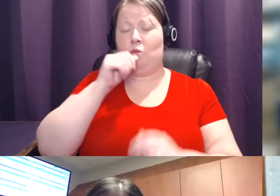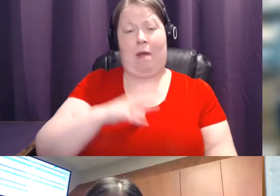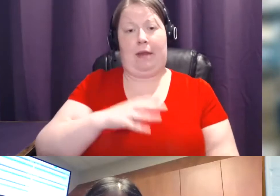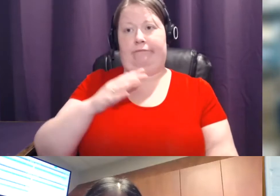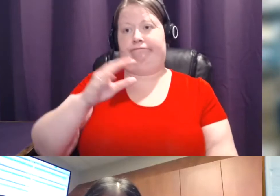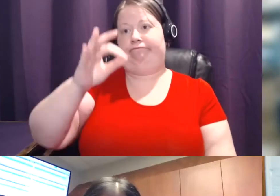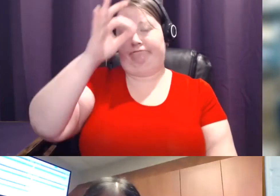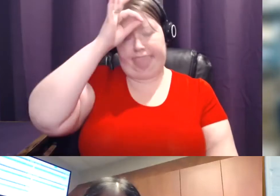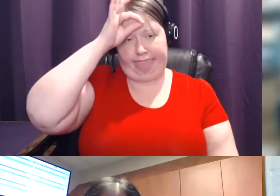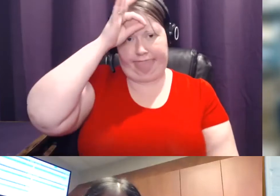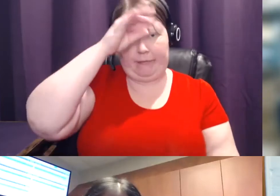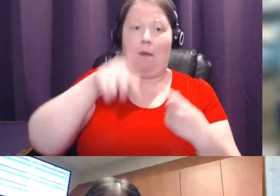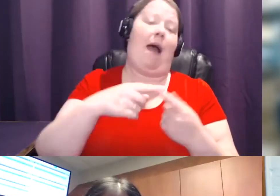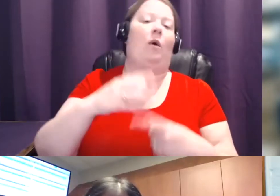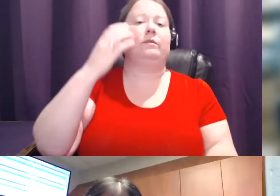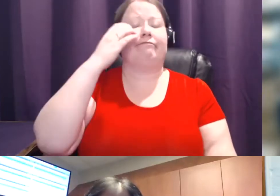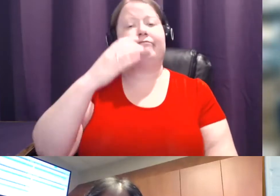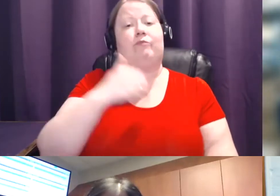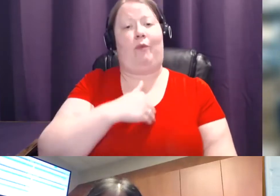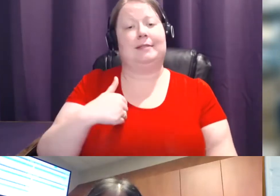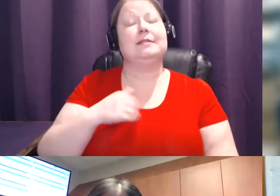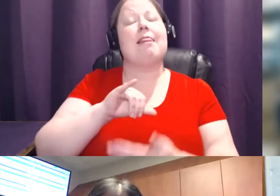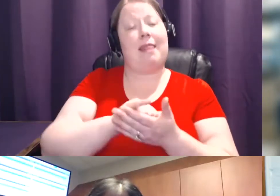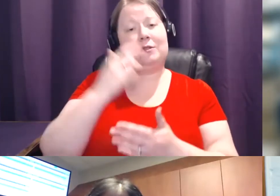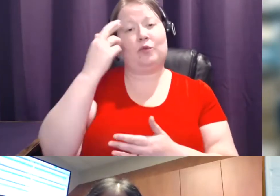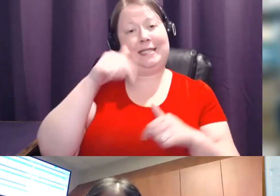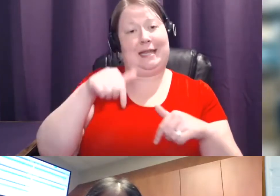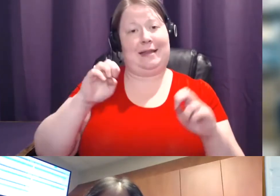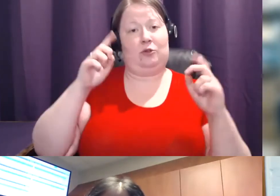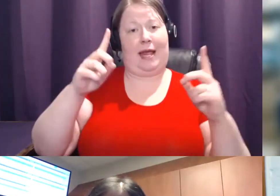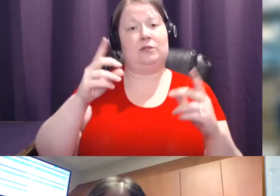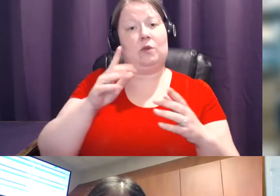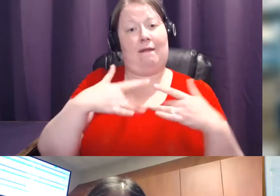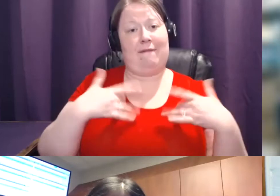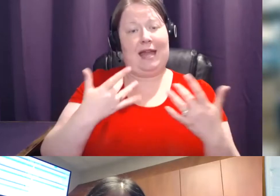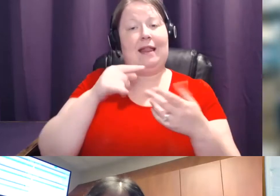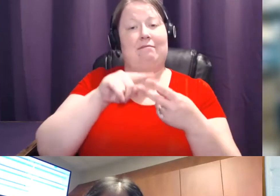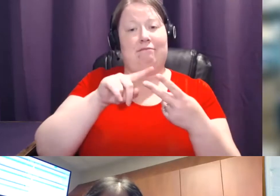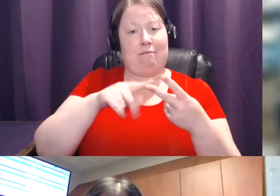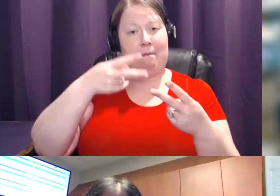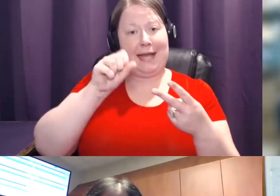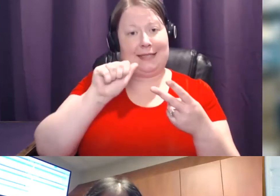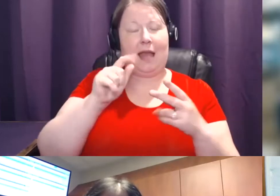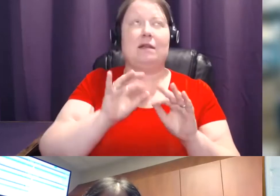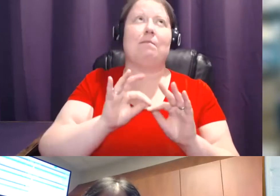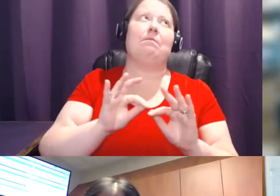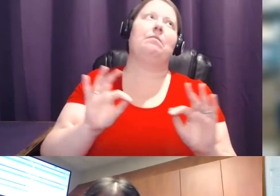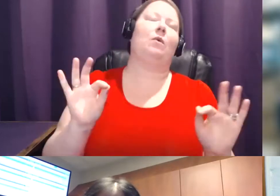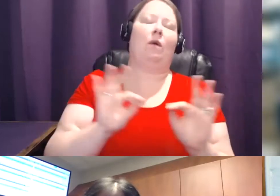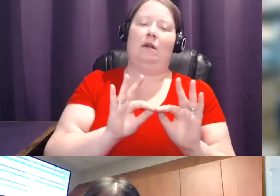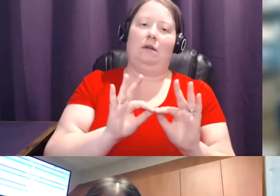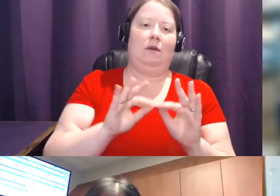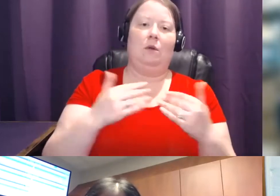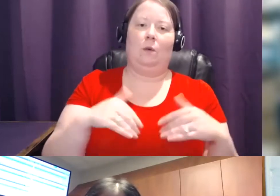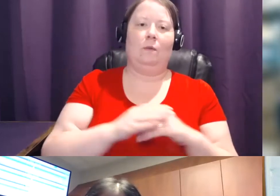density. And that's why this educational event and these PSAs are so important. Women need to